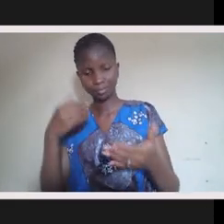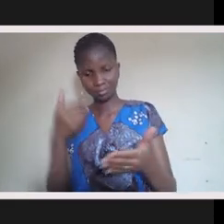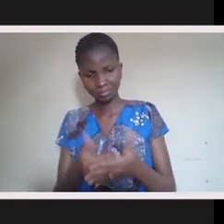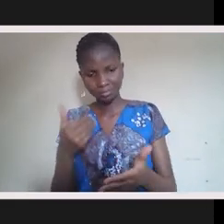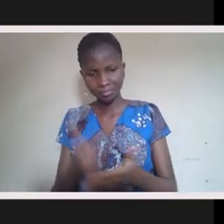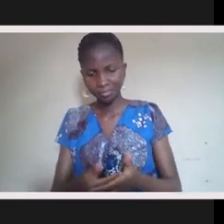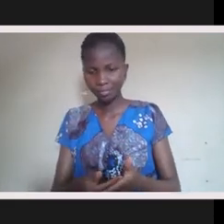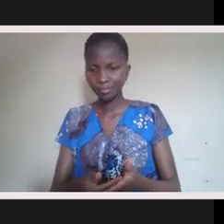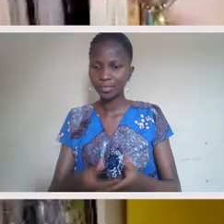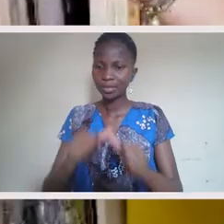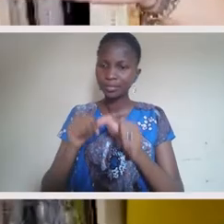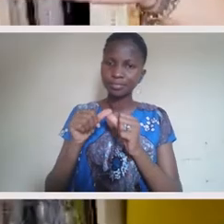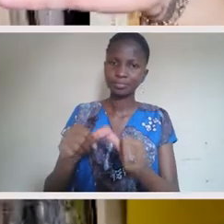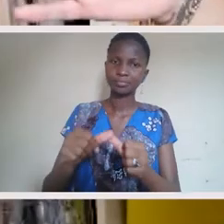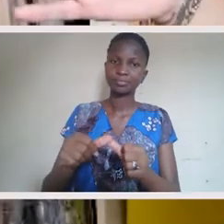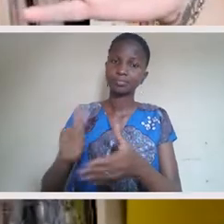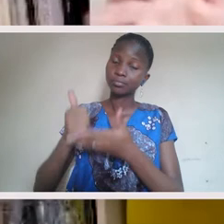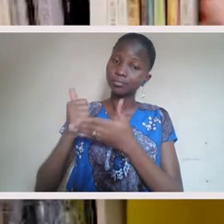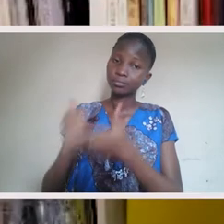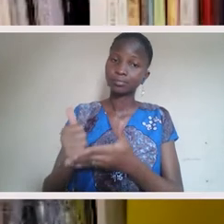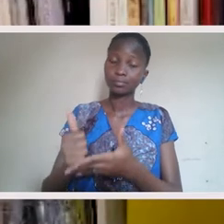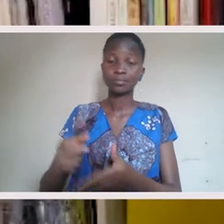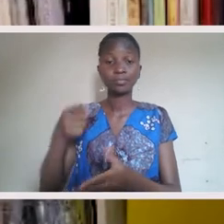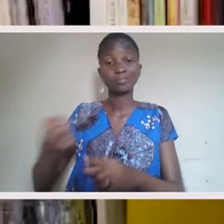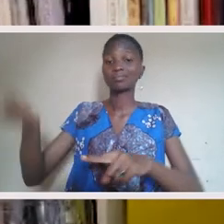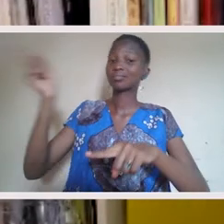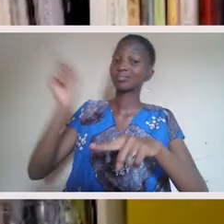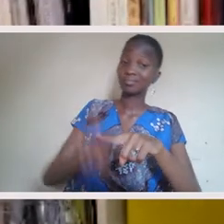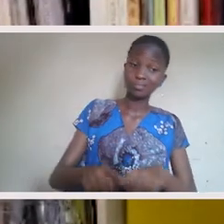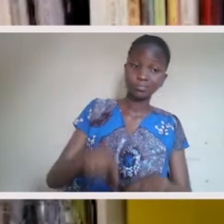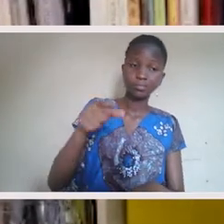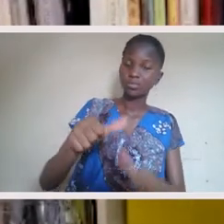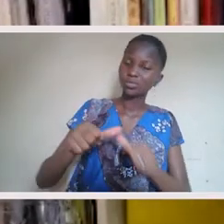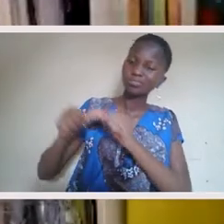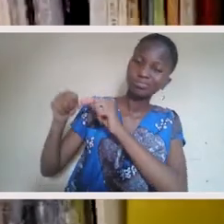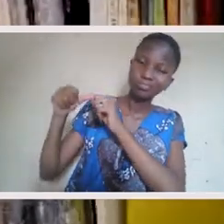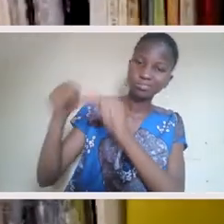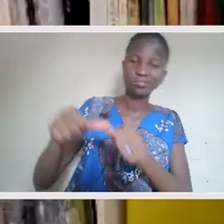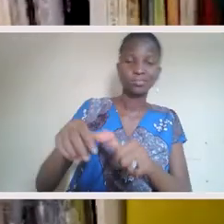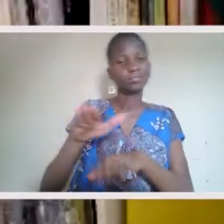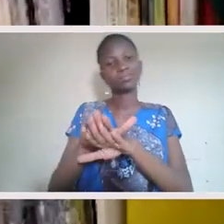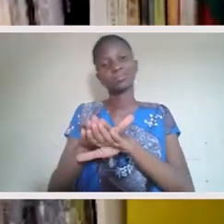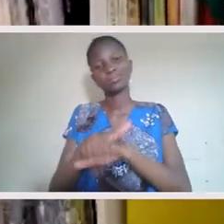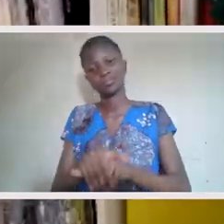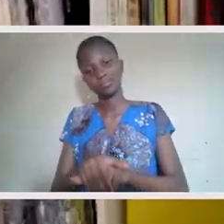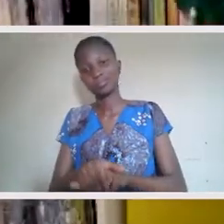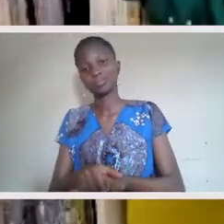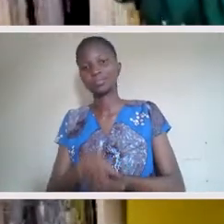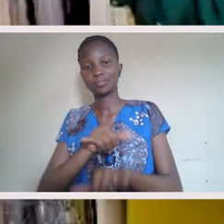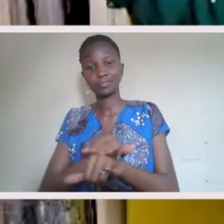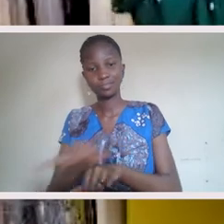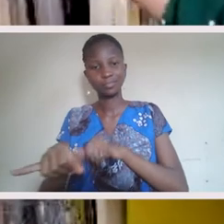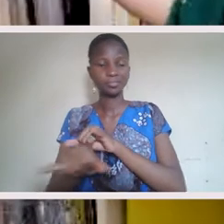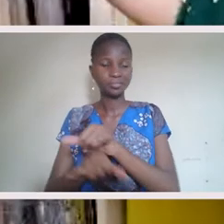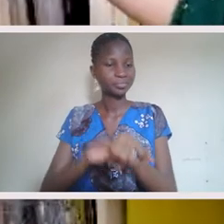So when, like, when I'm doing, when I'm doing trainings, I let folks know we're going to, I'm going to, I'm about to expand your mind in all the